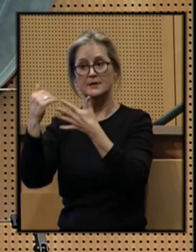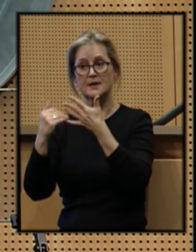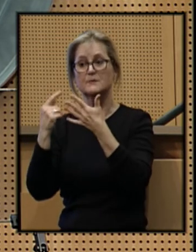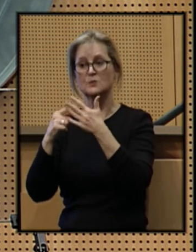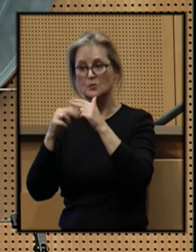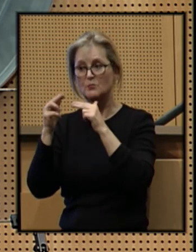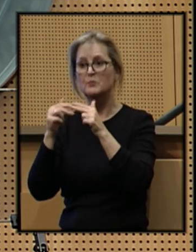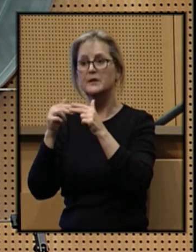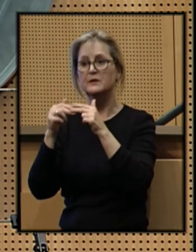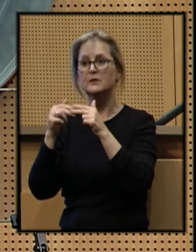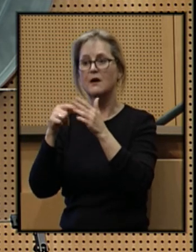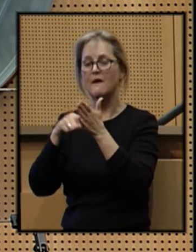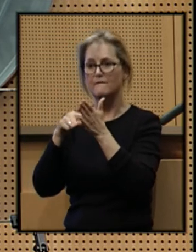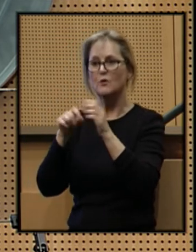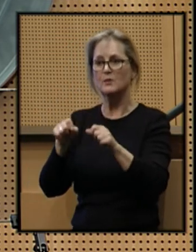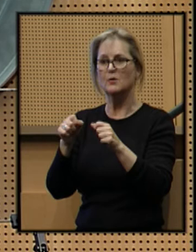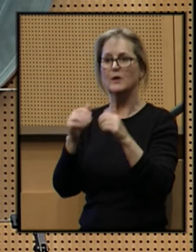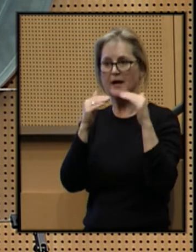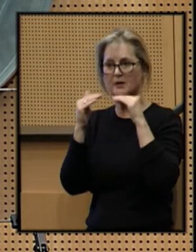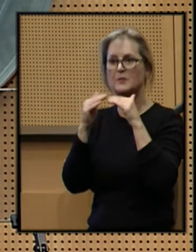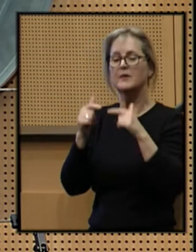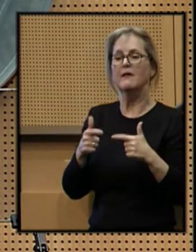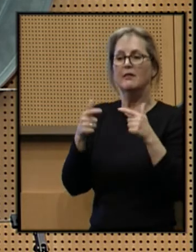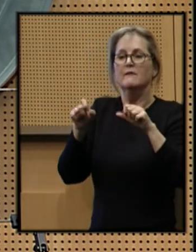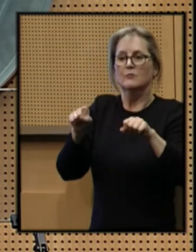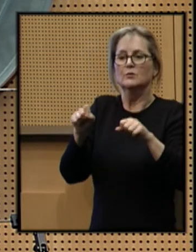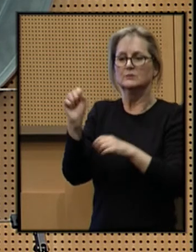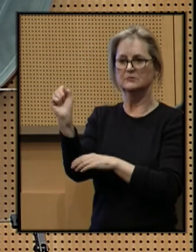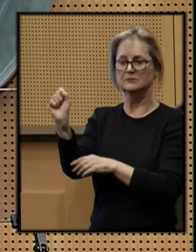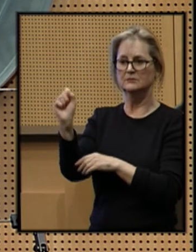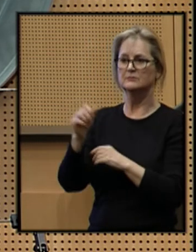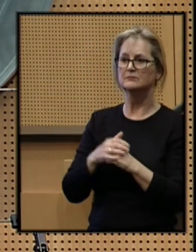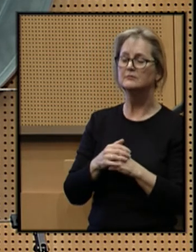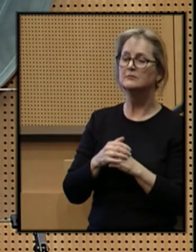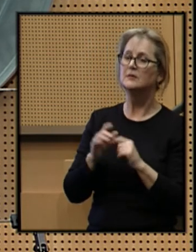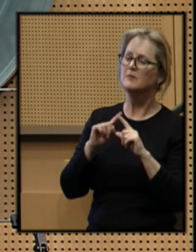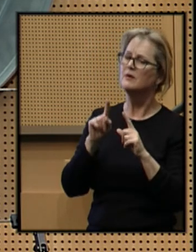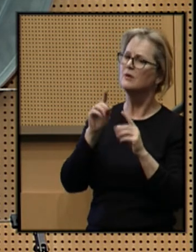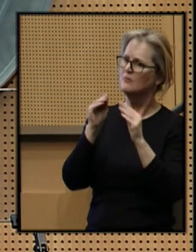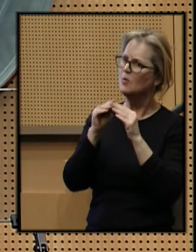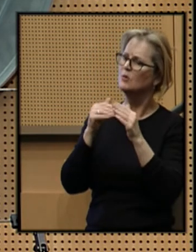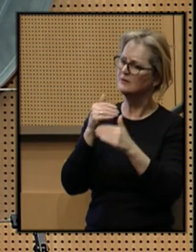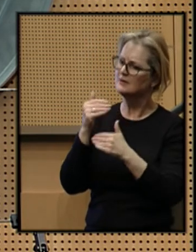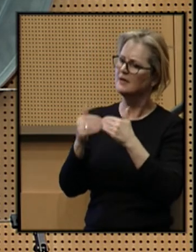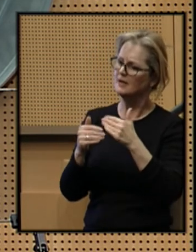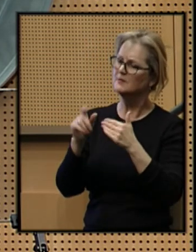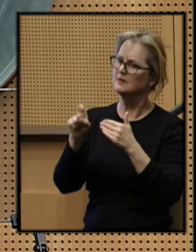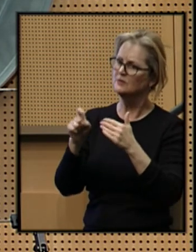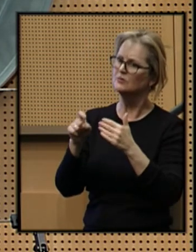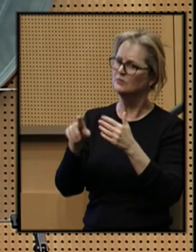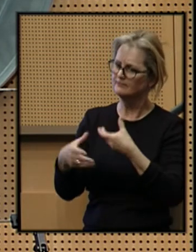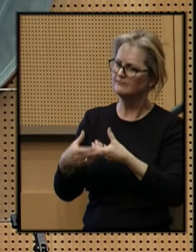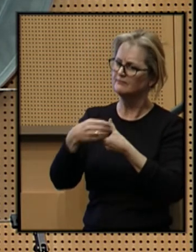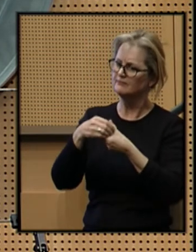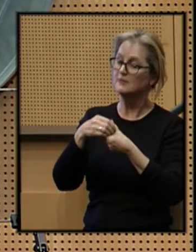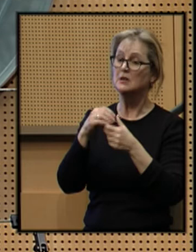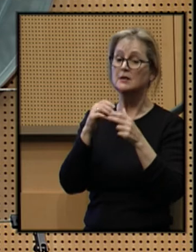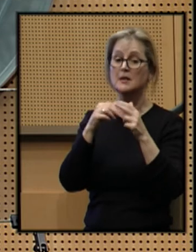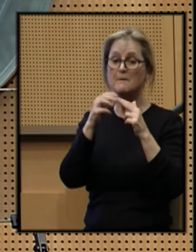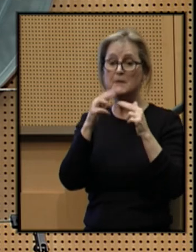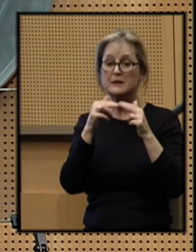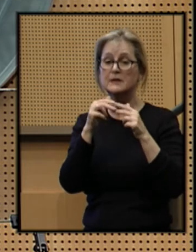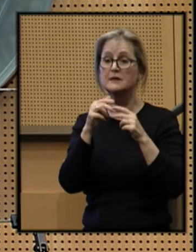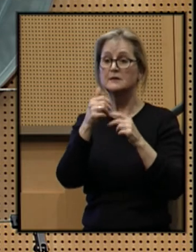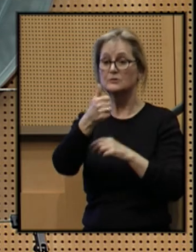to build an affordable, equitable, and livable Seattle. But there are more steps that we must take. Buildings